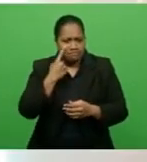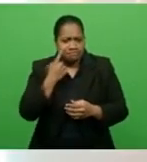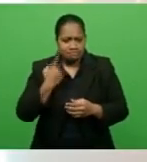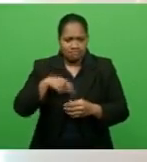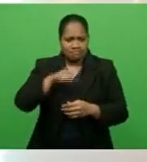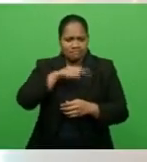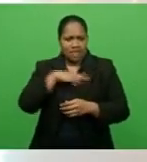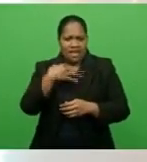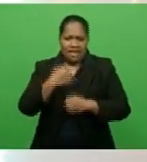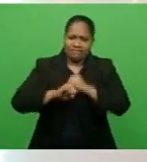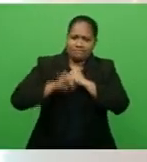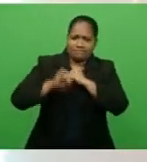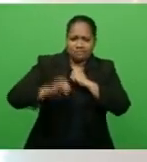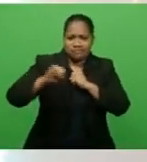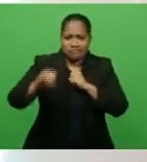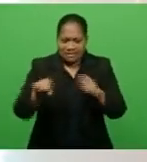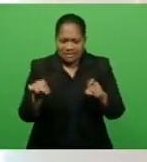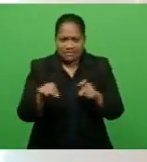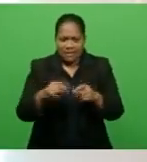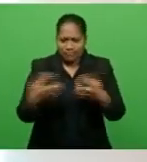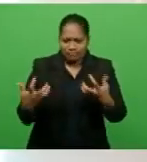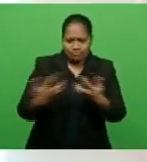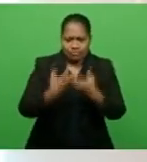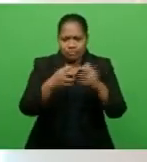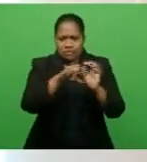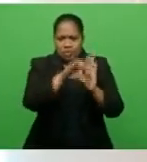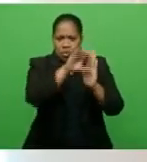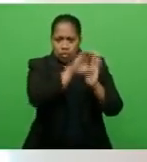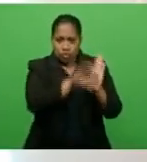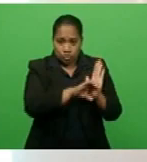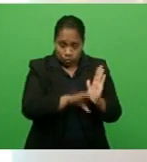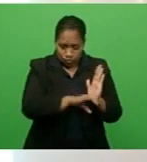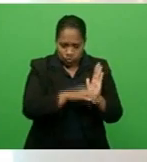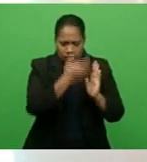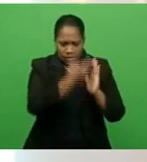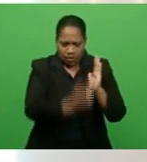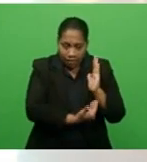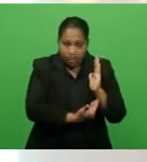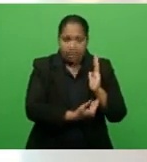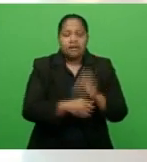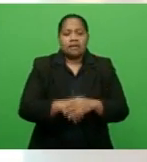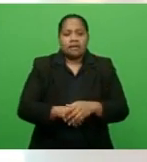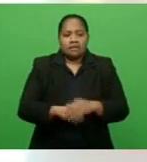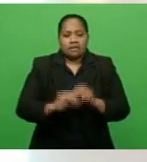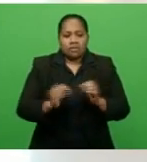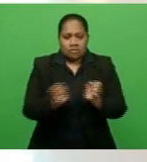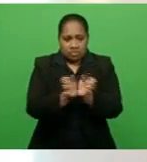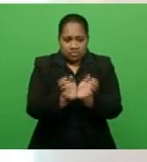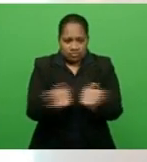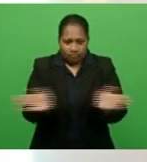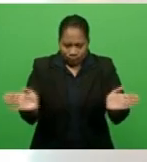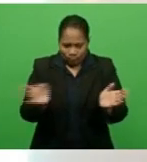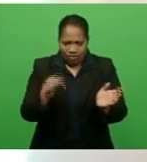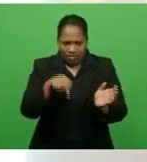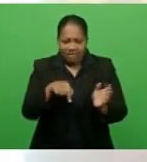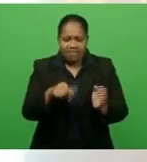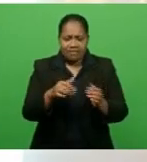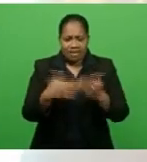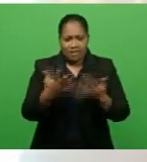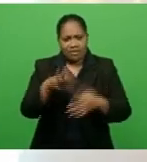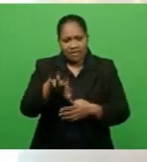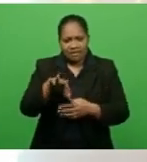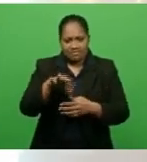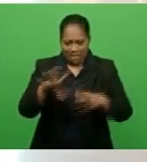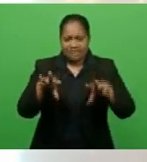according to our constitution, the positions of party leader and deputy party leader. The general assembly has accepted that we need to commence